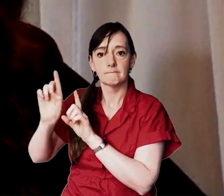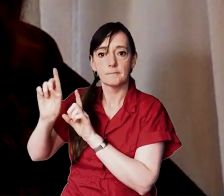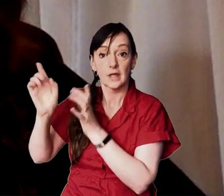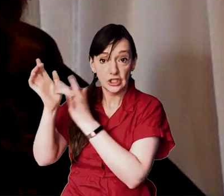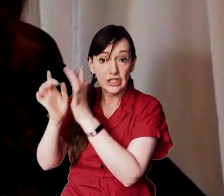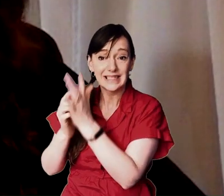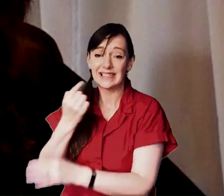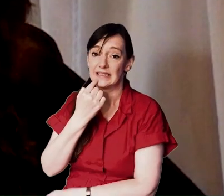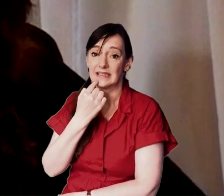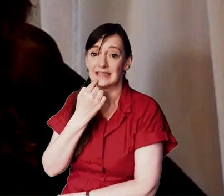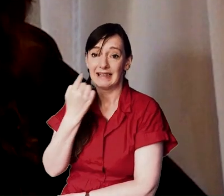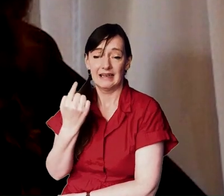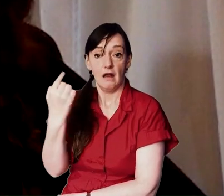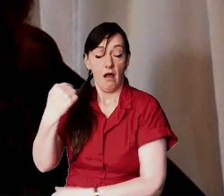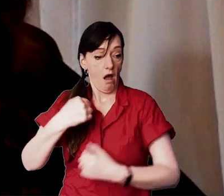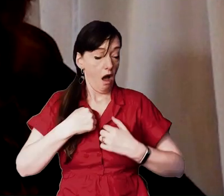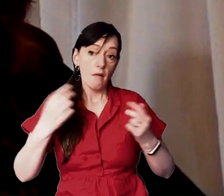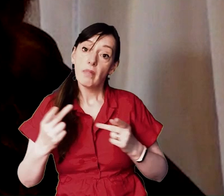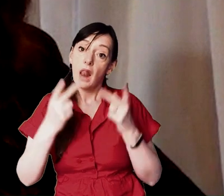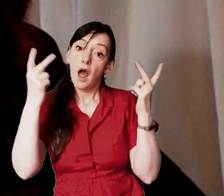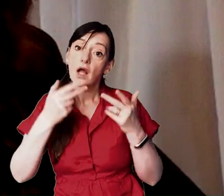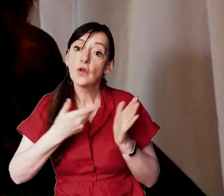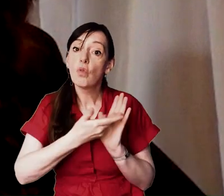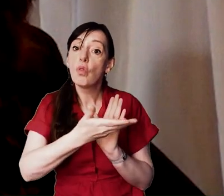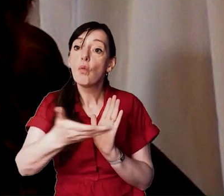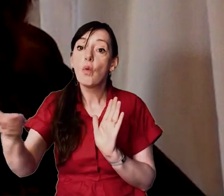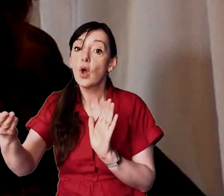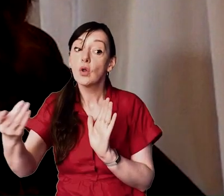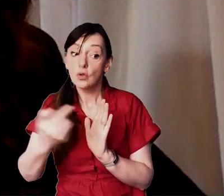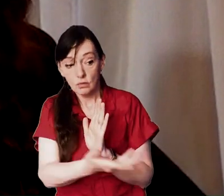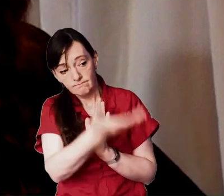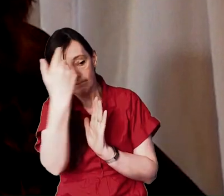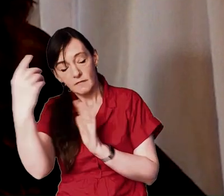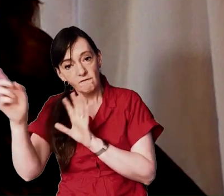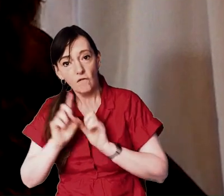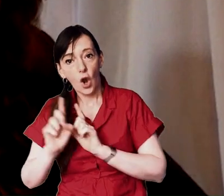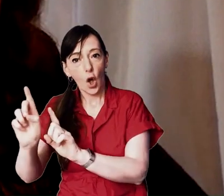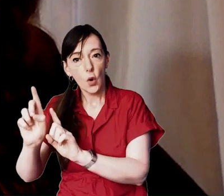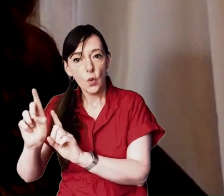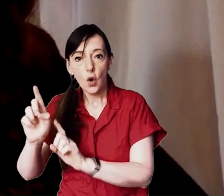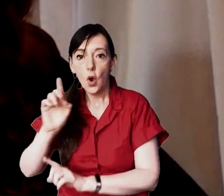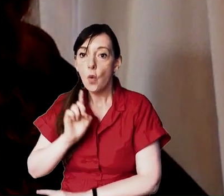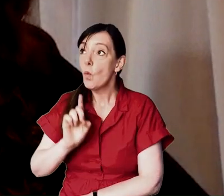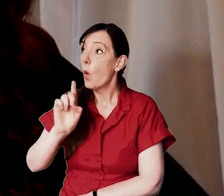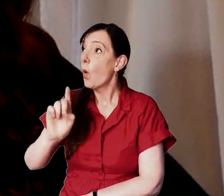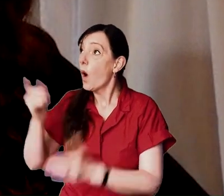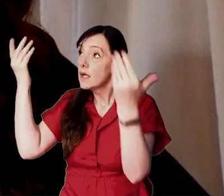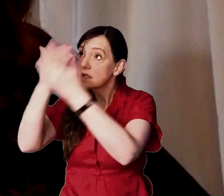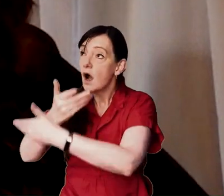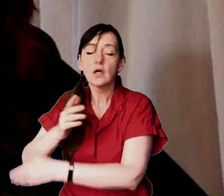i am the light of the world whoever follows me will not walk in darkness but will have the light of life